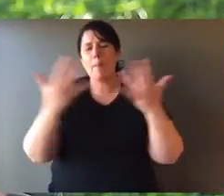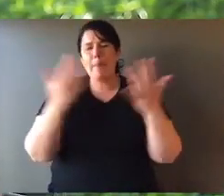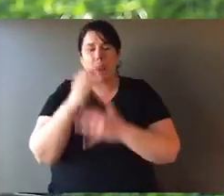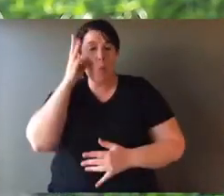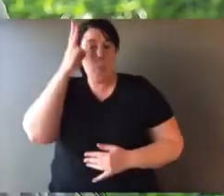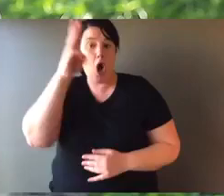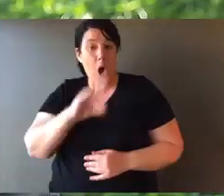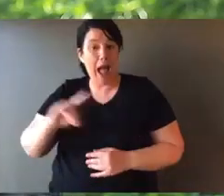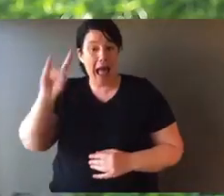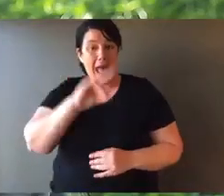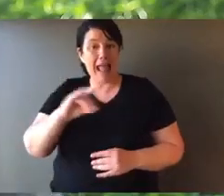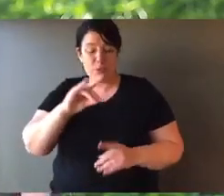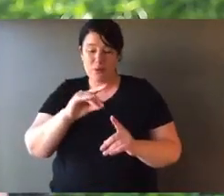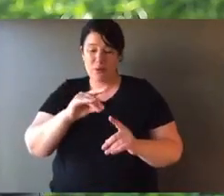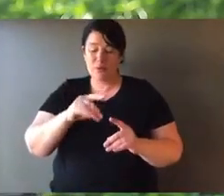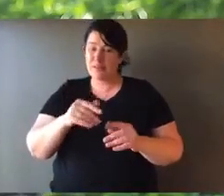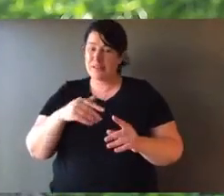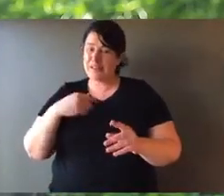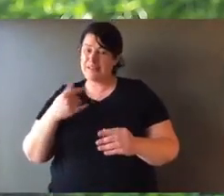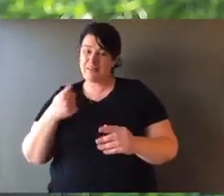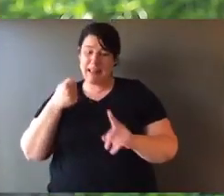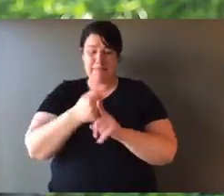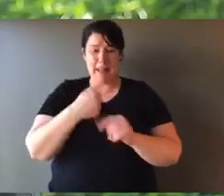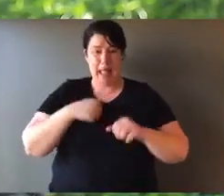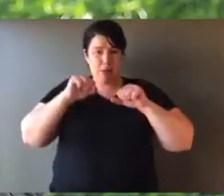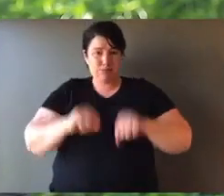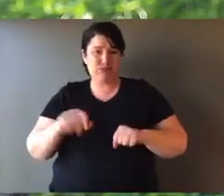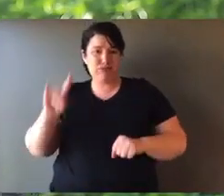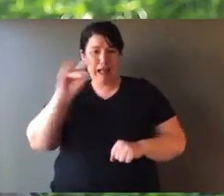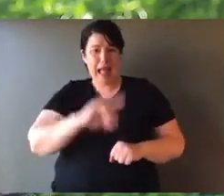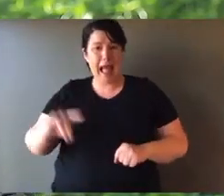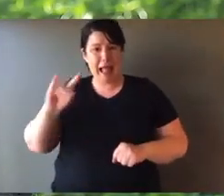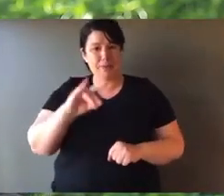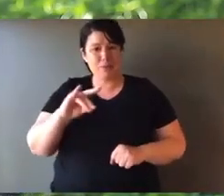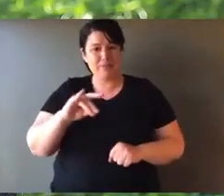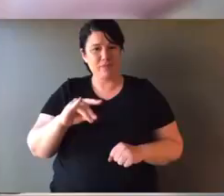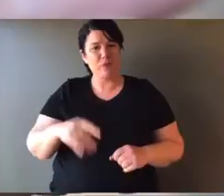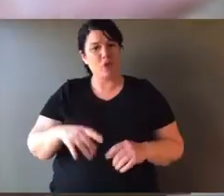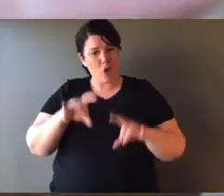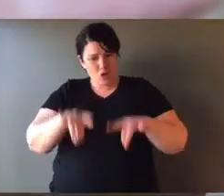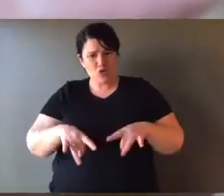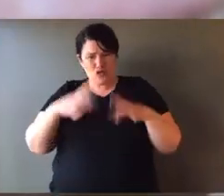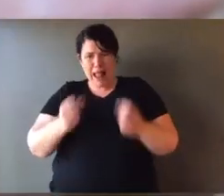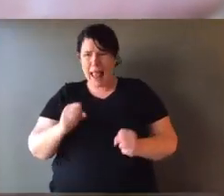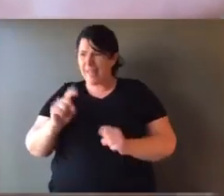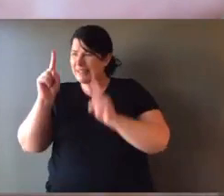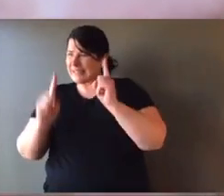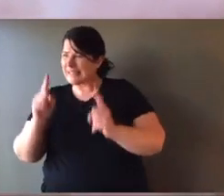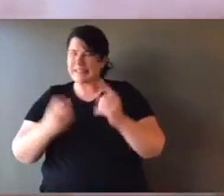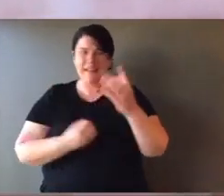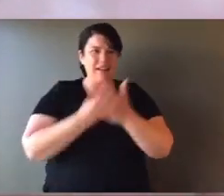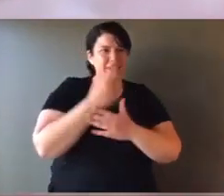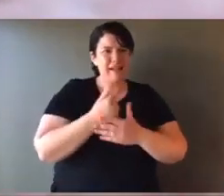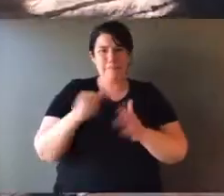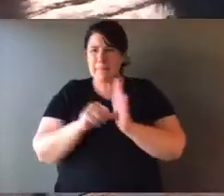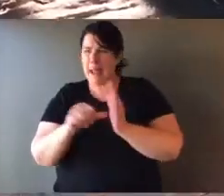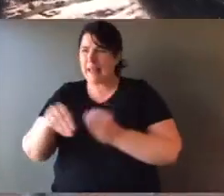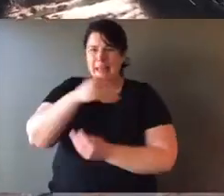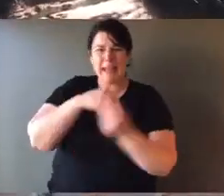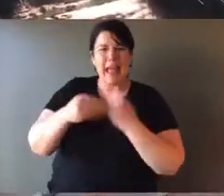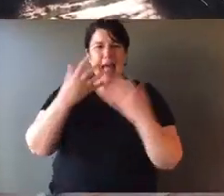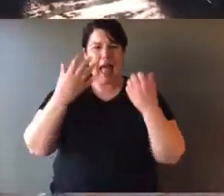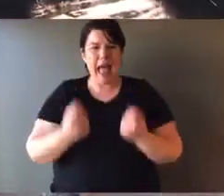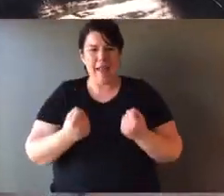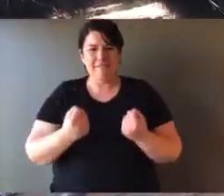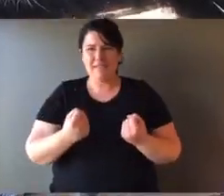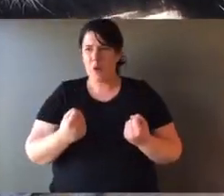donkey. So many feral problems, and they're having a really large impact on Australia. Australia is a developed country. Why